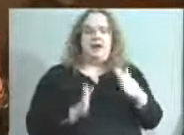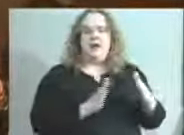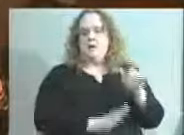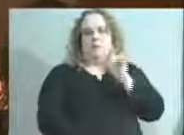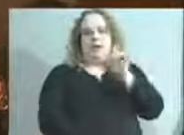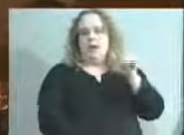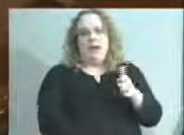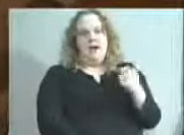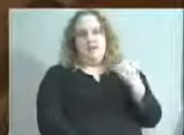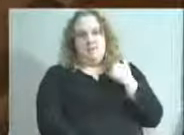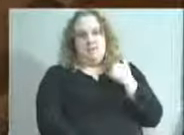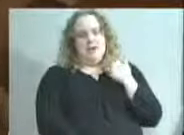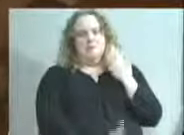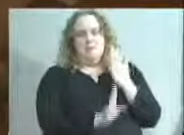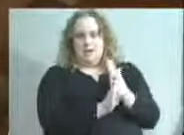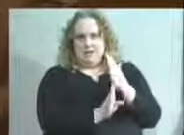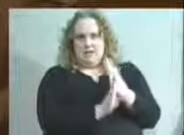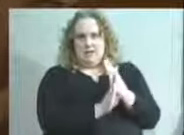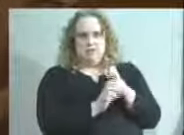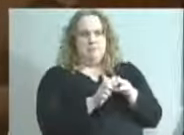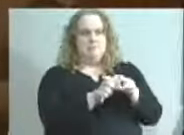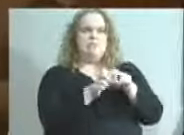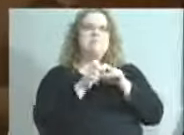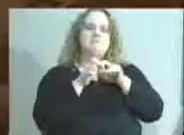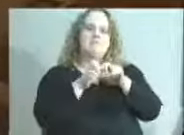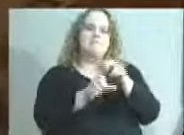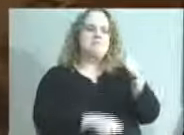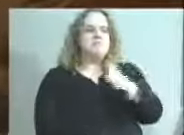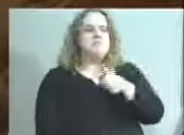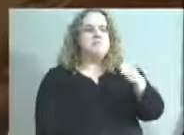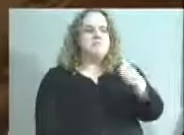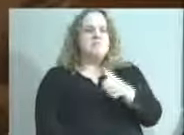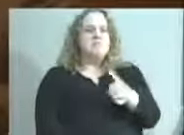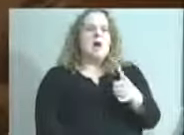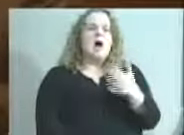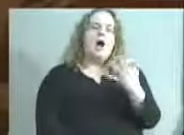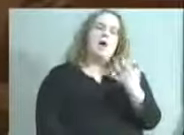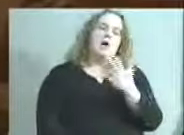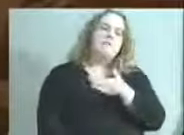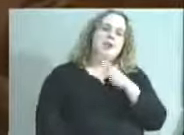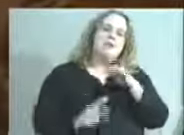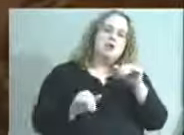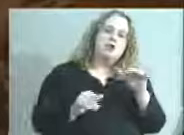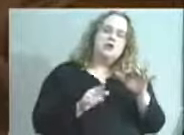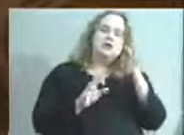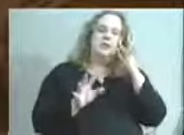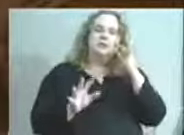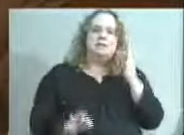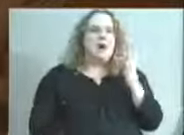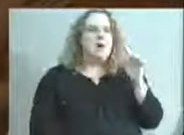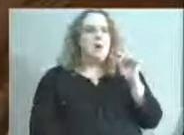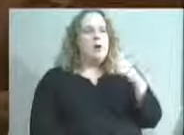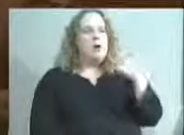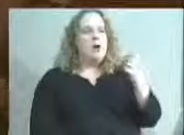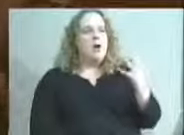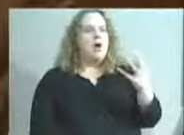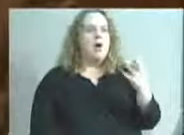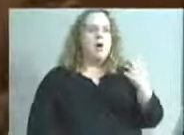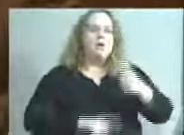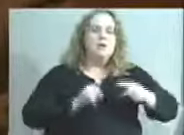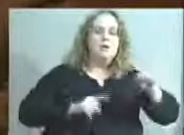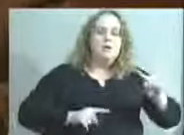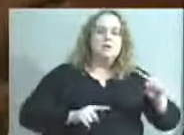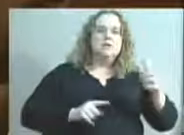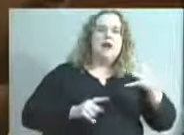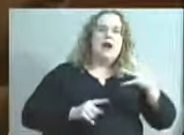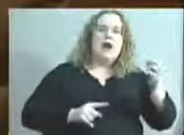busing. You know, people say, well, I want my kids to be able to choose where I go, I want to be diverse, and I want to be